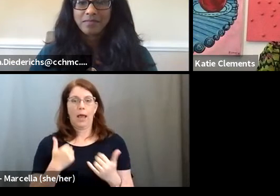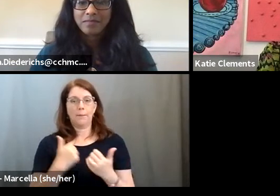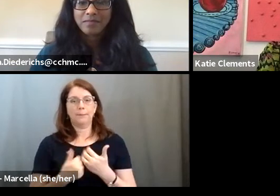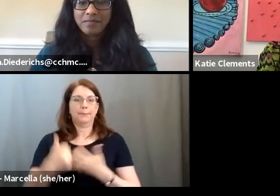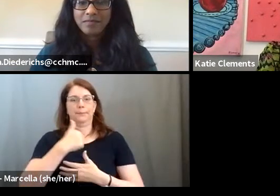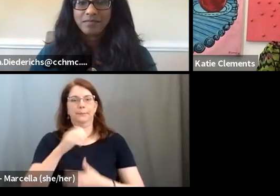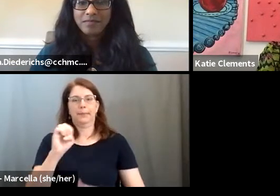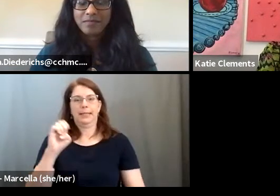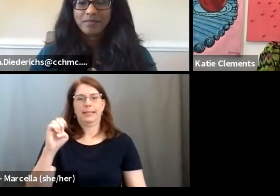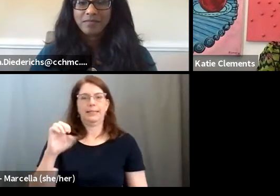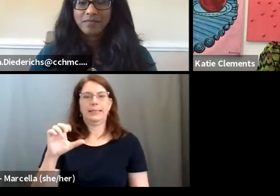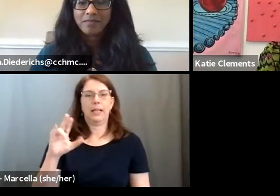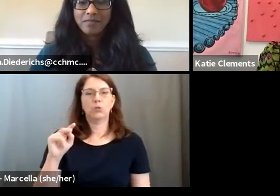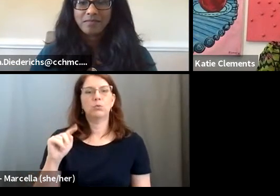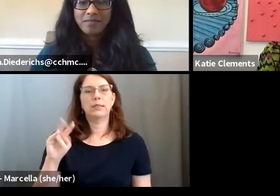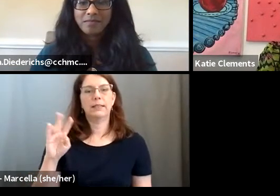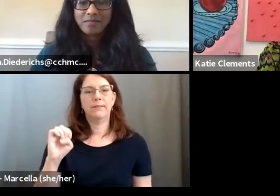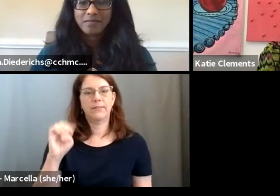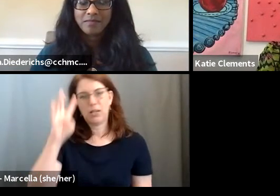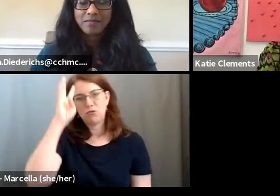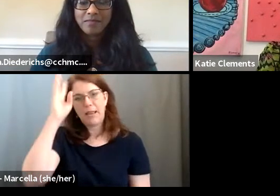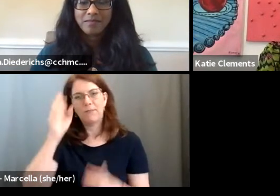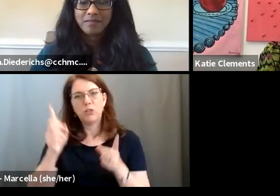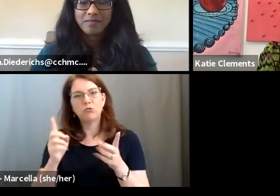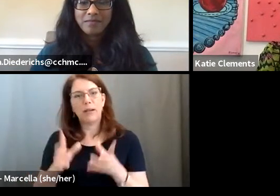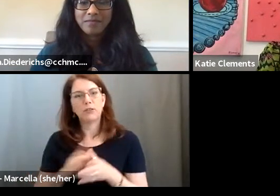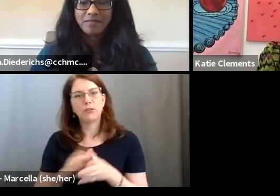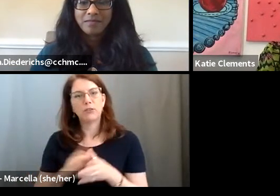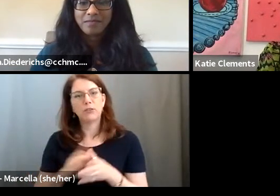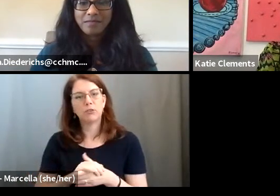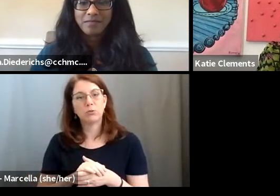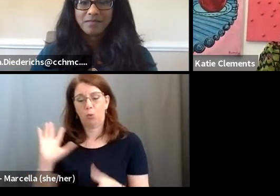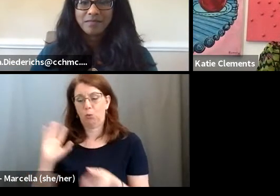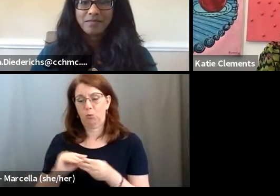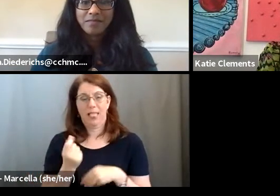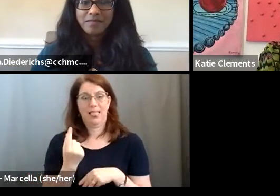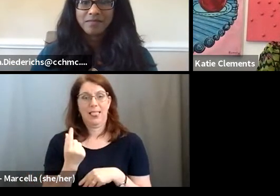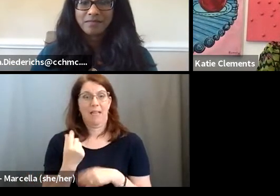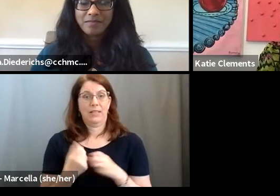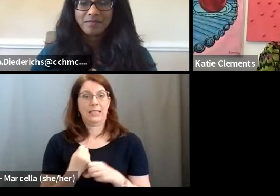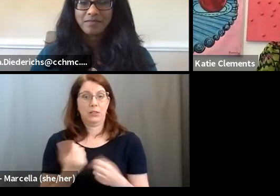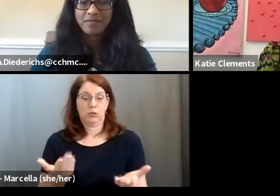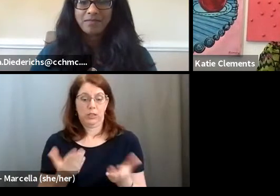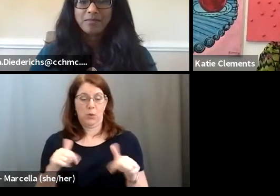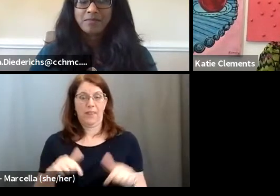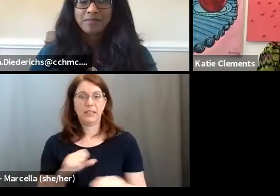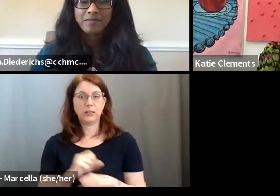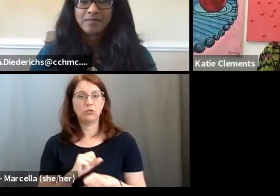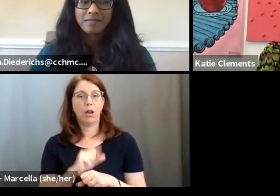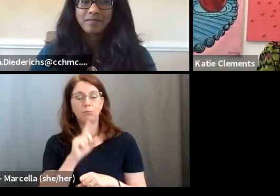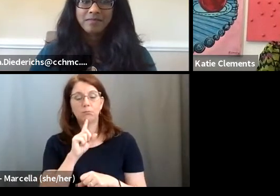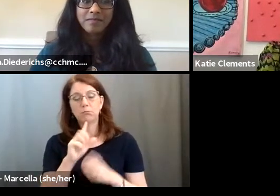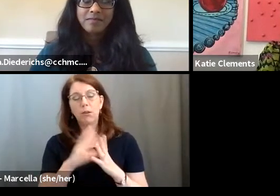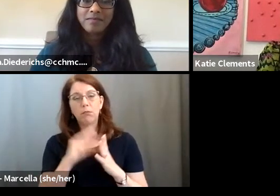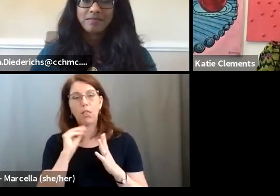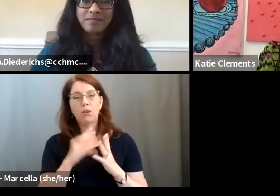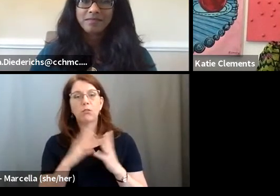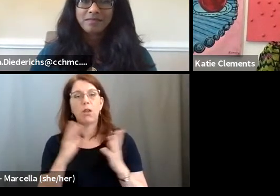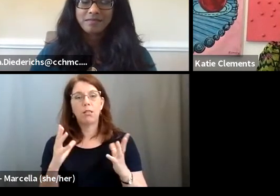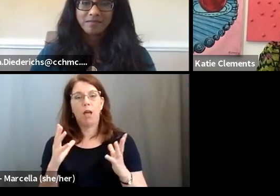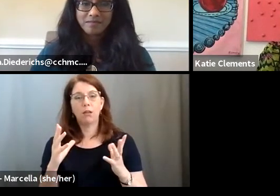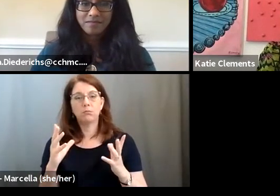creative director. So 11 years at this job and have definitely learned a lot over